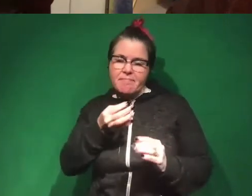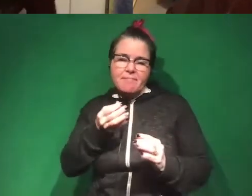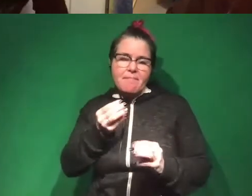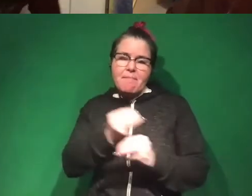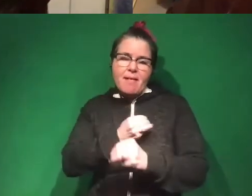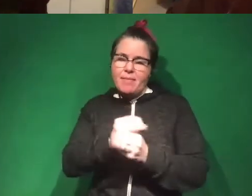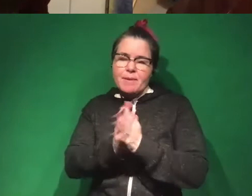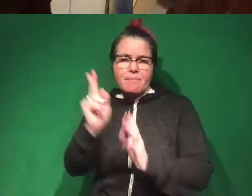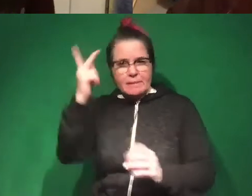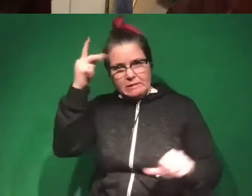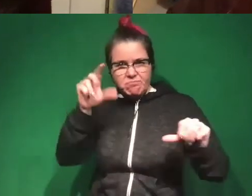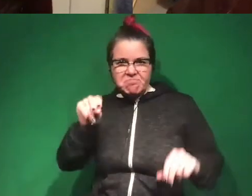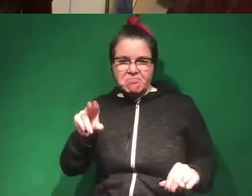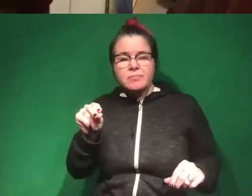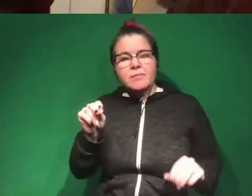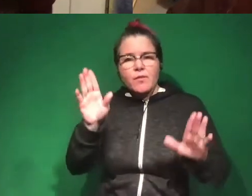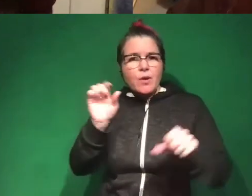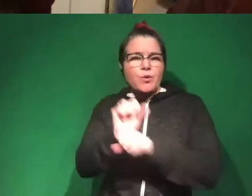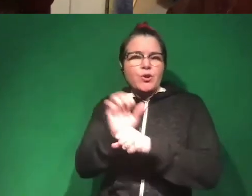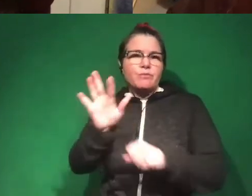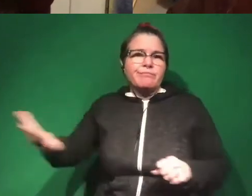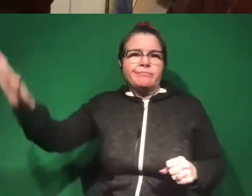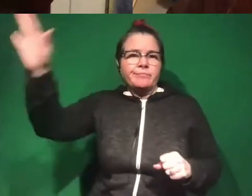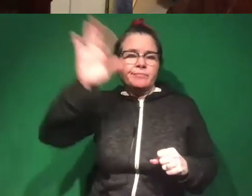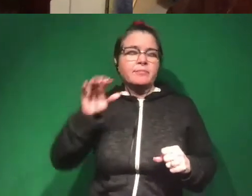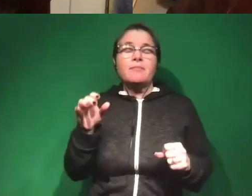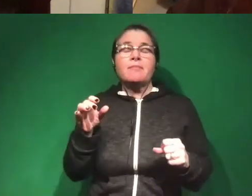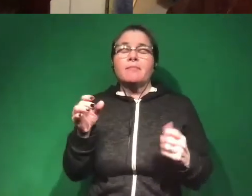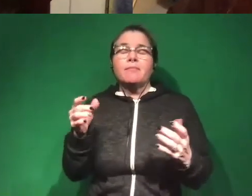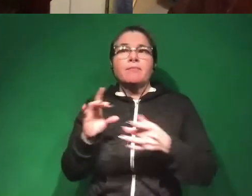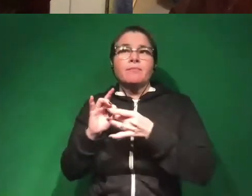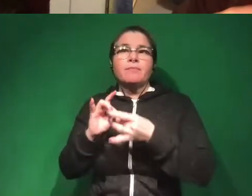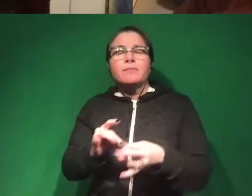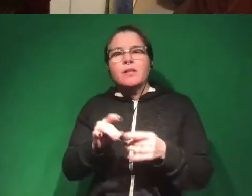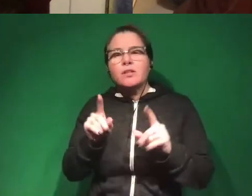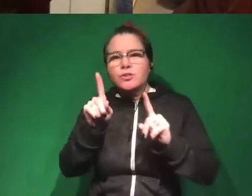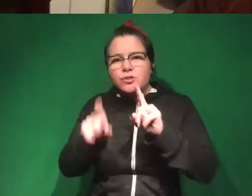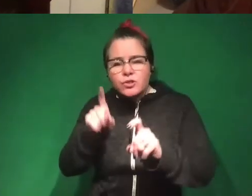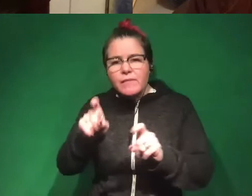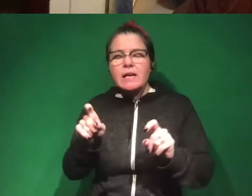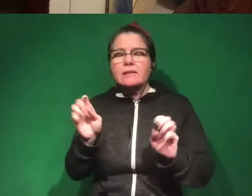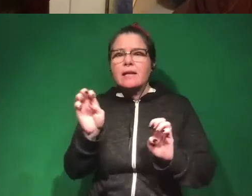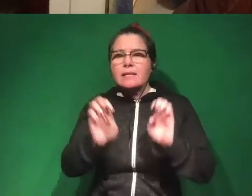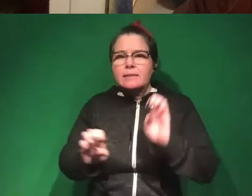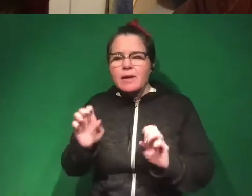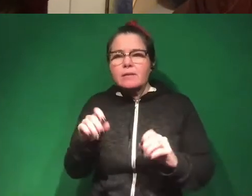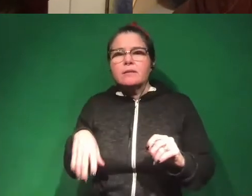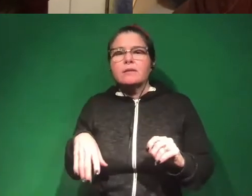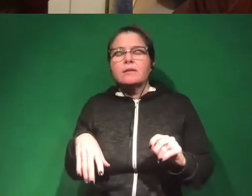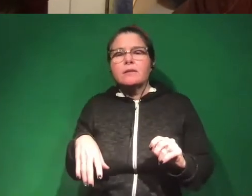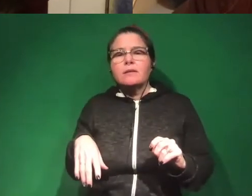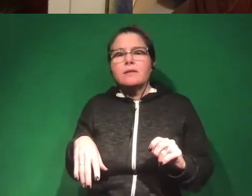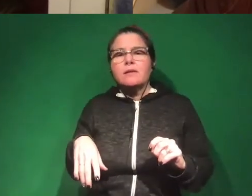scientist. There's a lot of great work, like I said, a lot of work around, you know, surveys and experiments. I'm going to make my survey and experiment